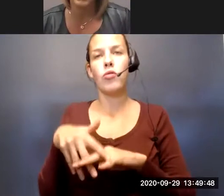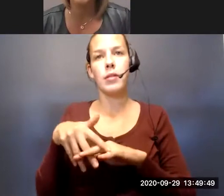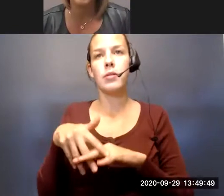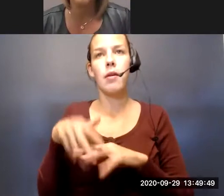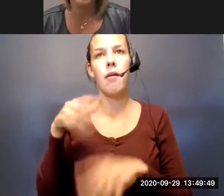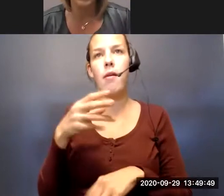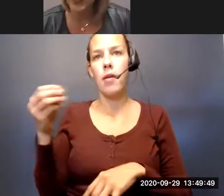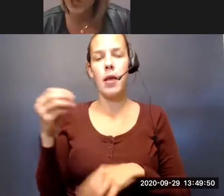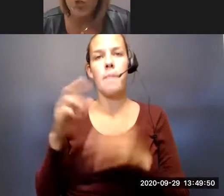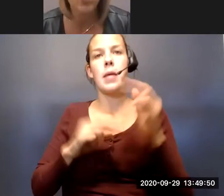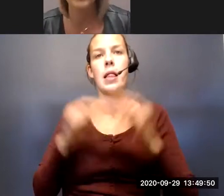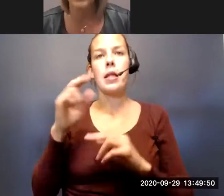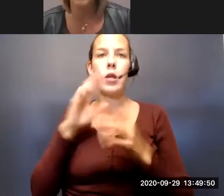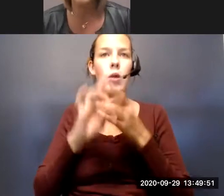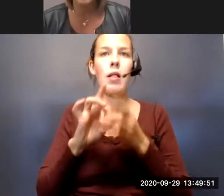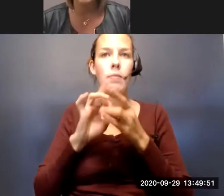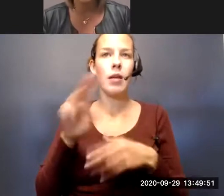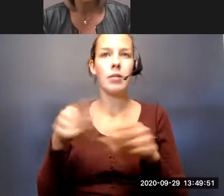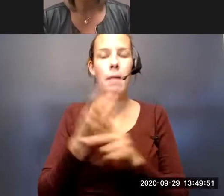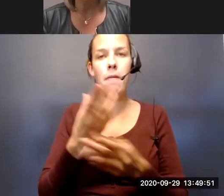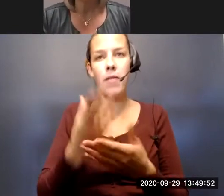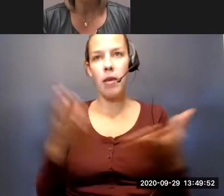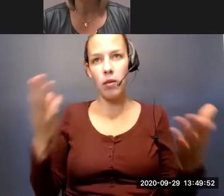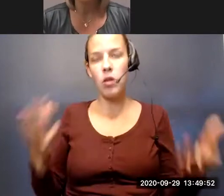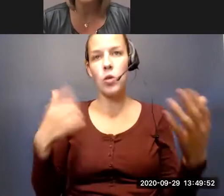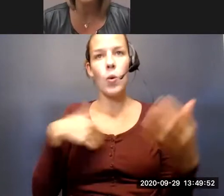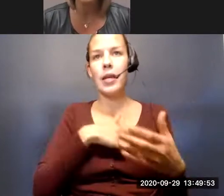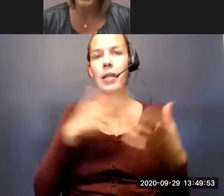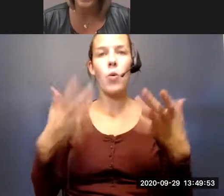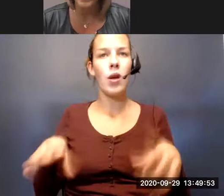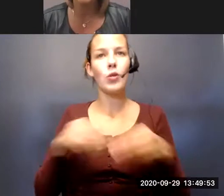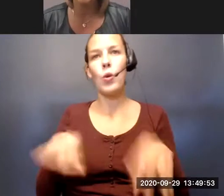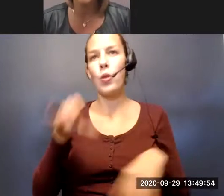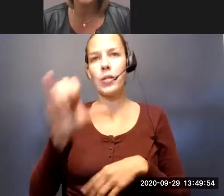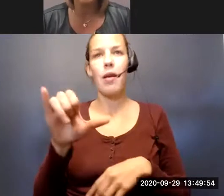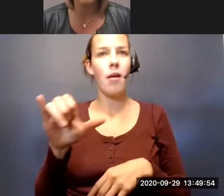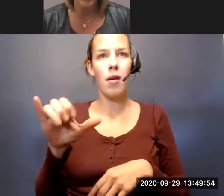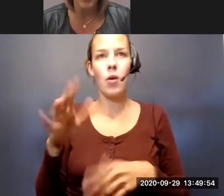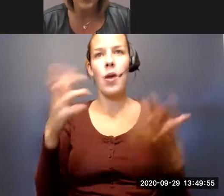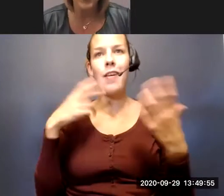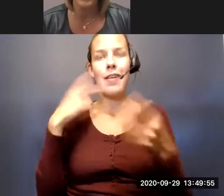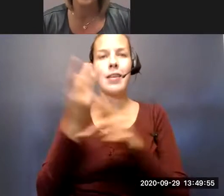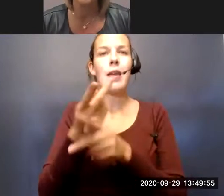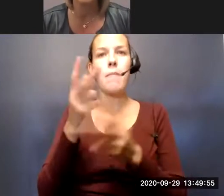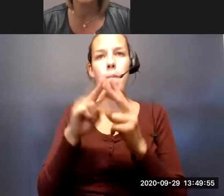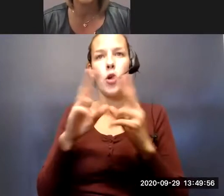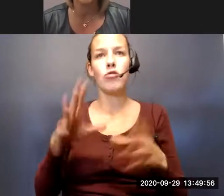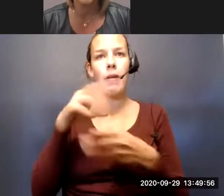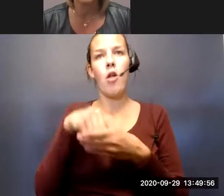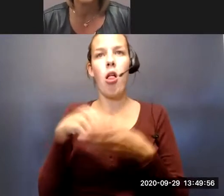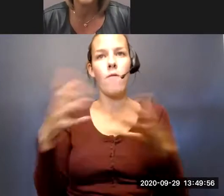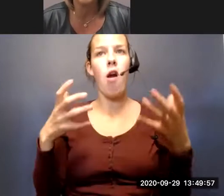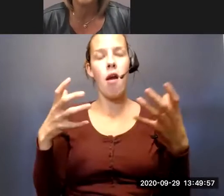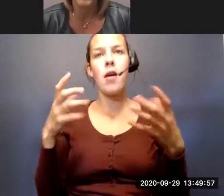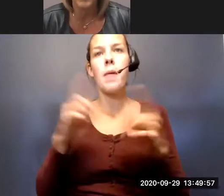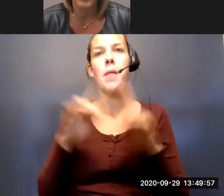building relationships types of things. So we didn't want to lose that. We certainly wanted to keep our partners engaged and we certainly wanted